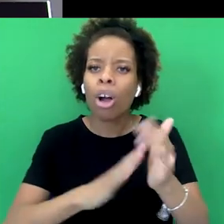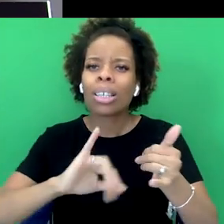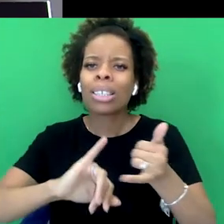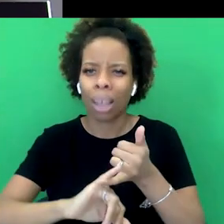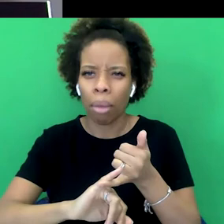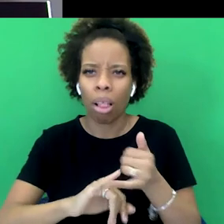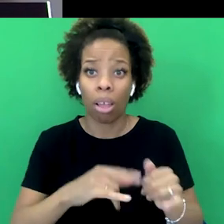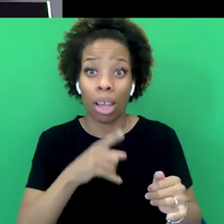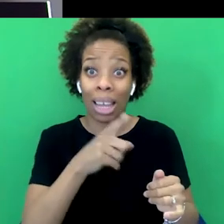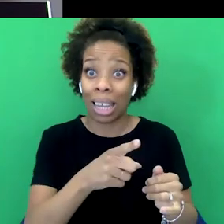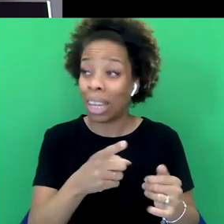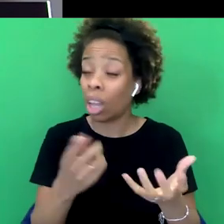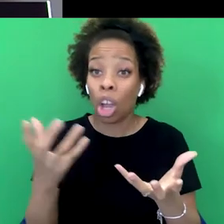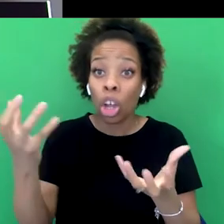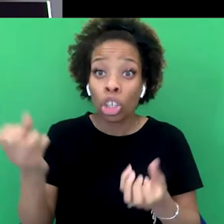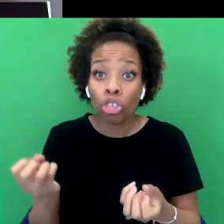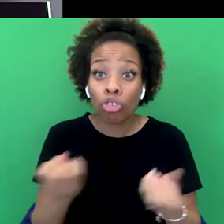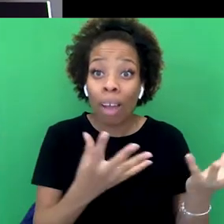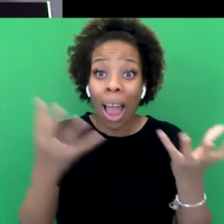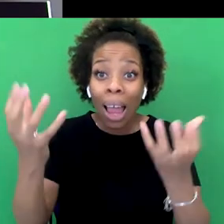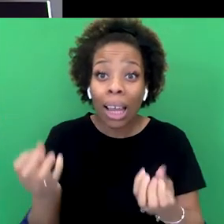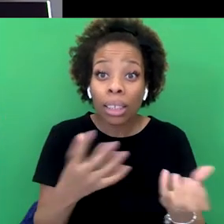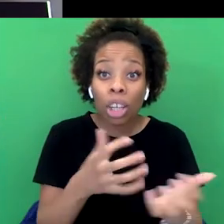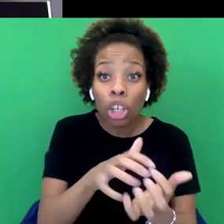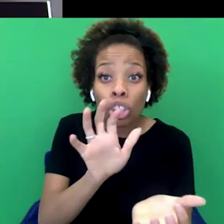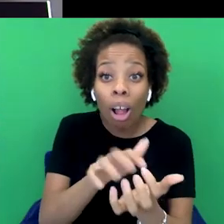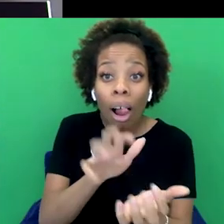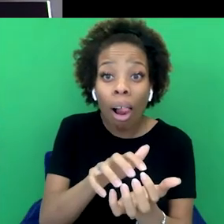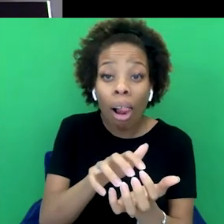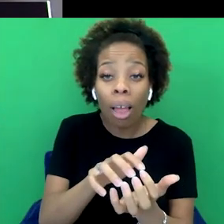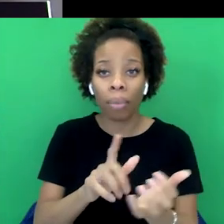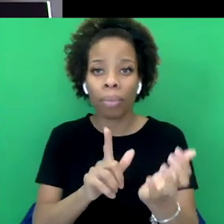trading in shells from the Far East. Liberty, your favorite shop, Nazrin,